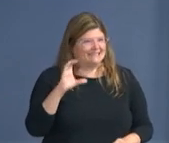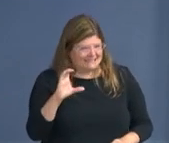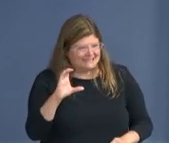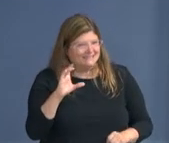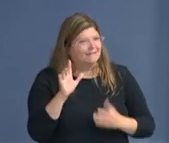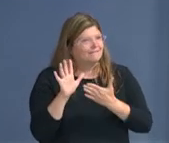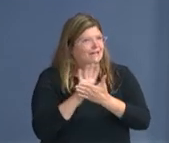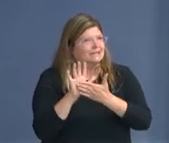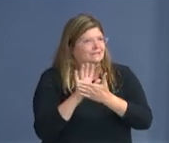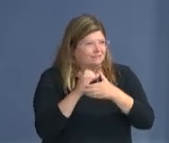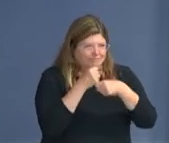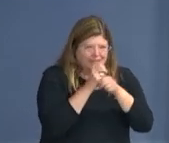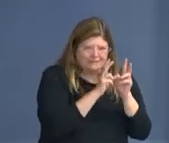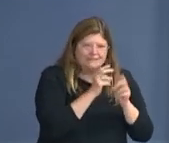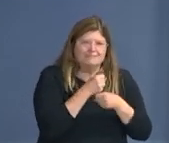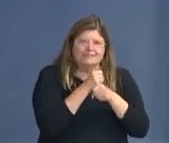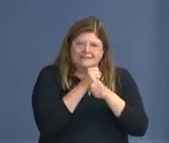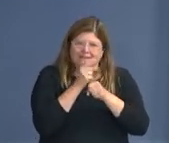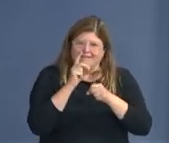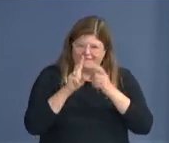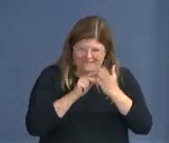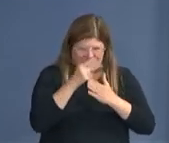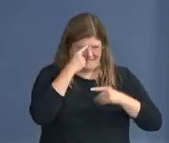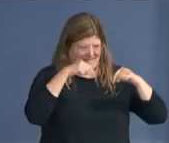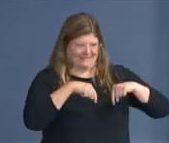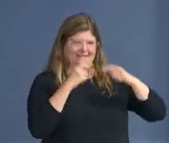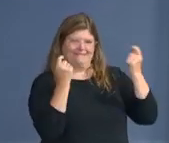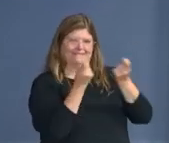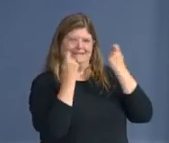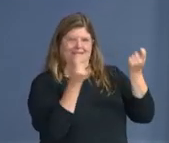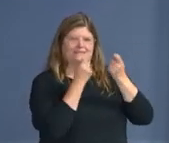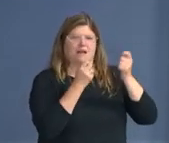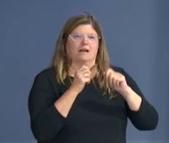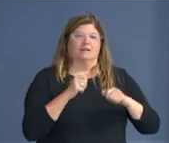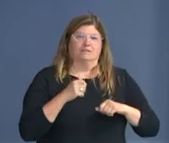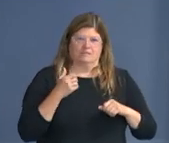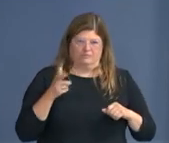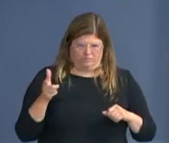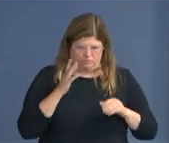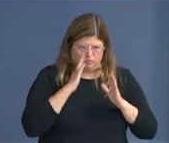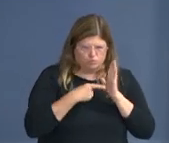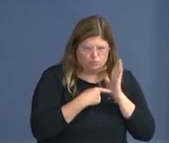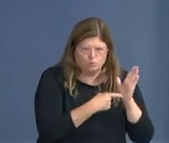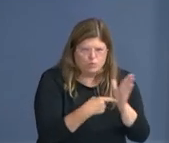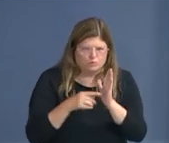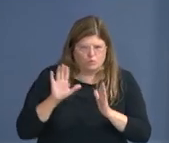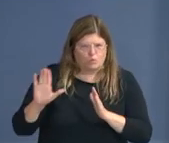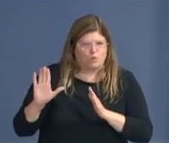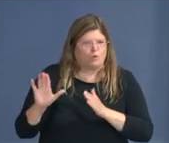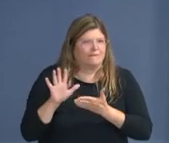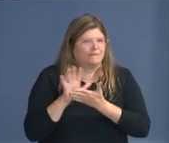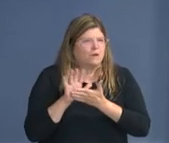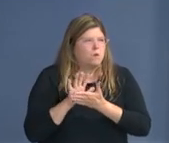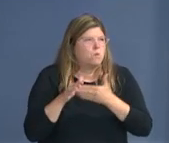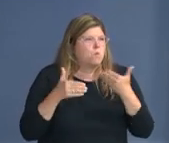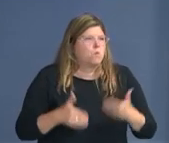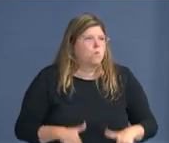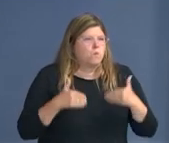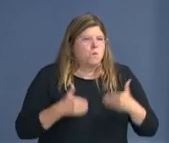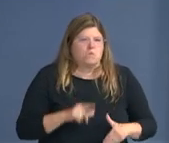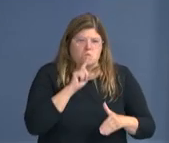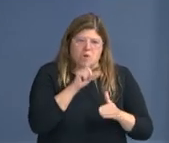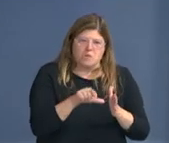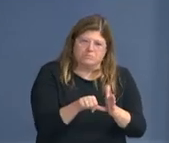festival and contest, and today we're going to show her very impressive video that she made that explains